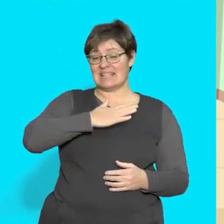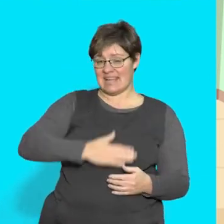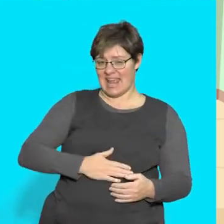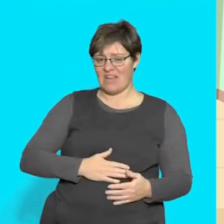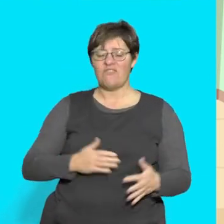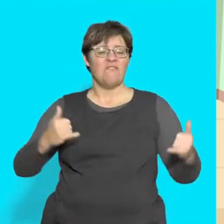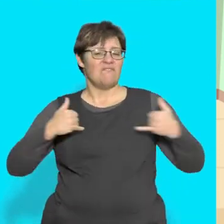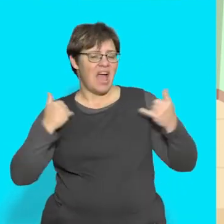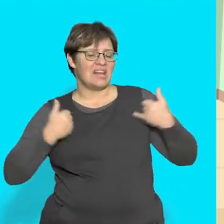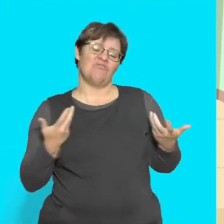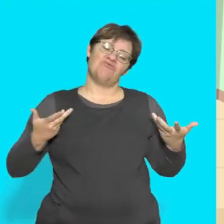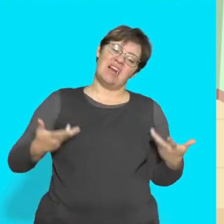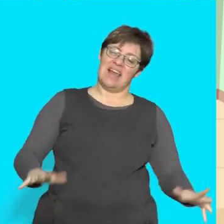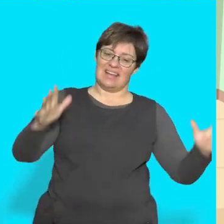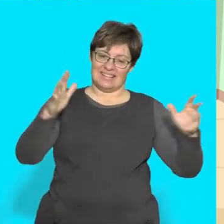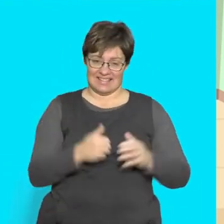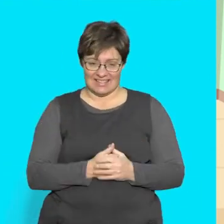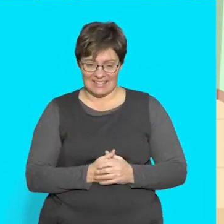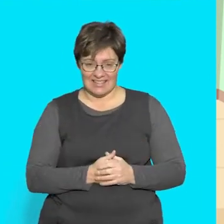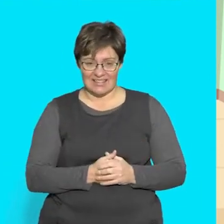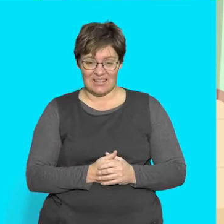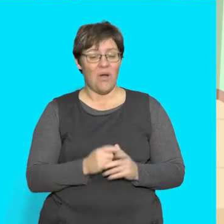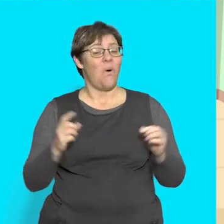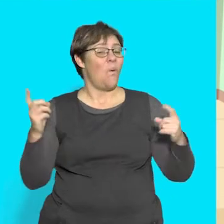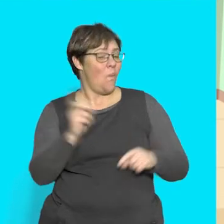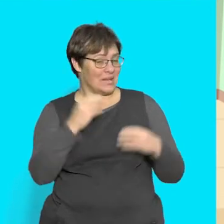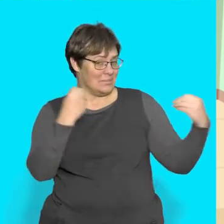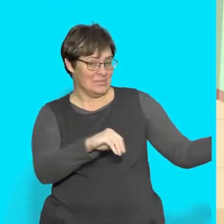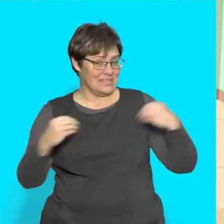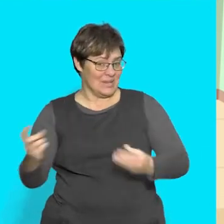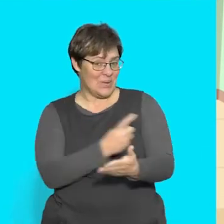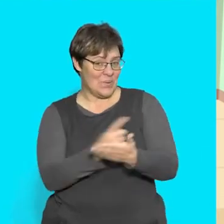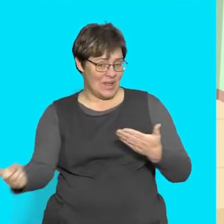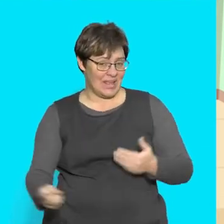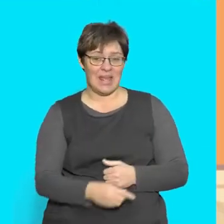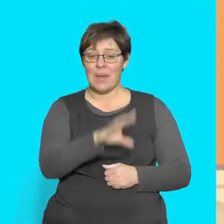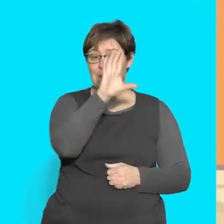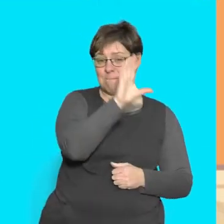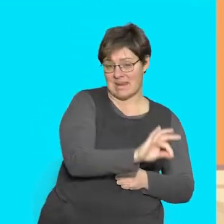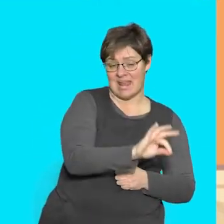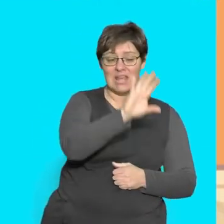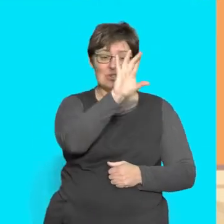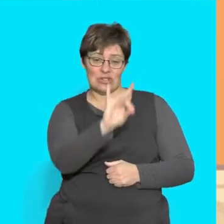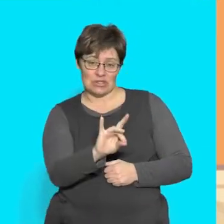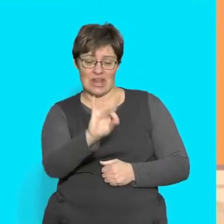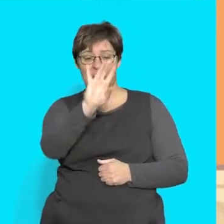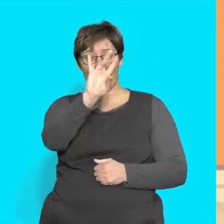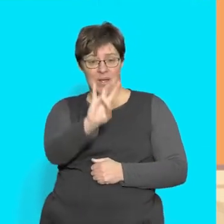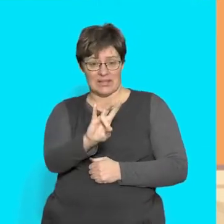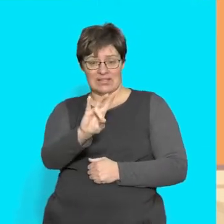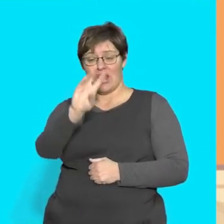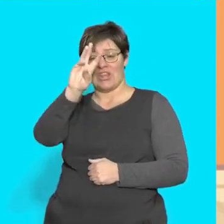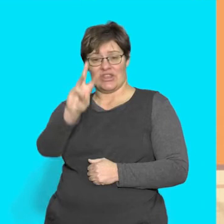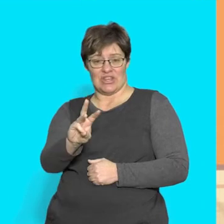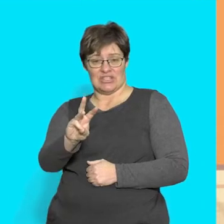for fun and relaxation What a busy week! Monday, Tuesday, Wednesday,